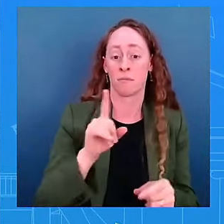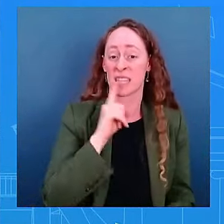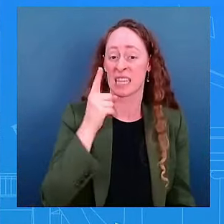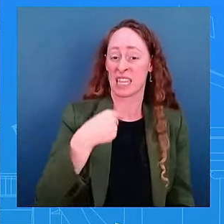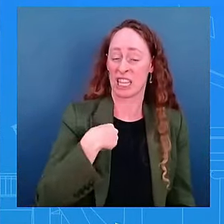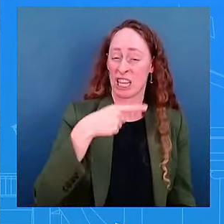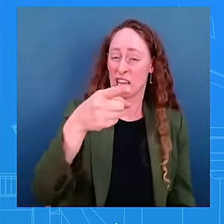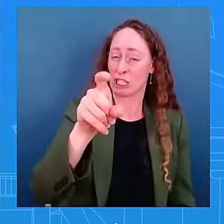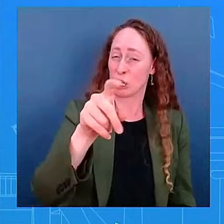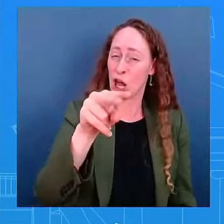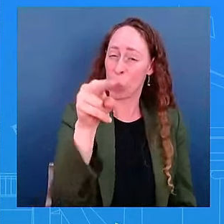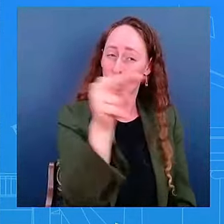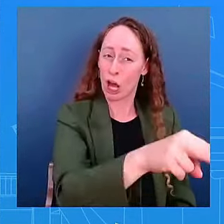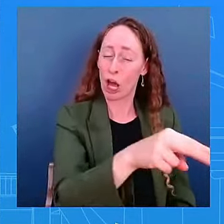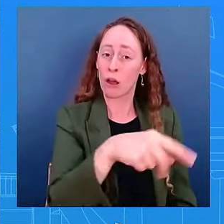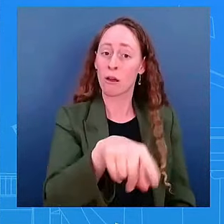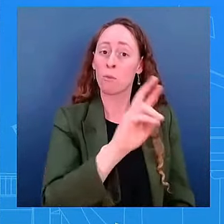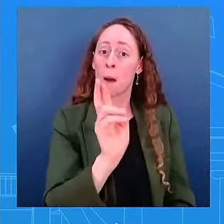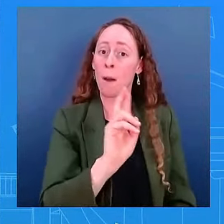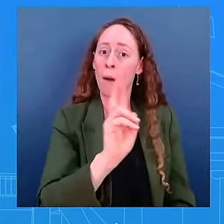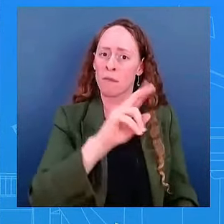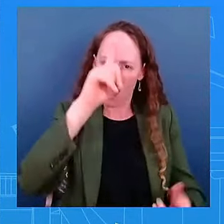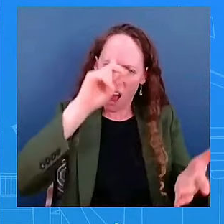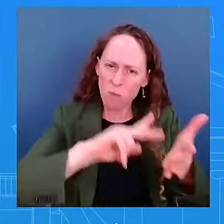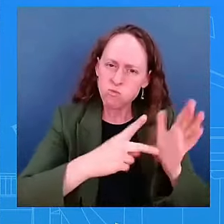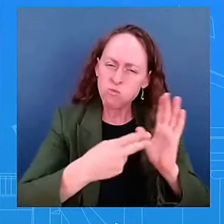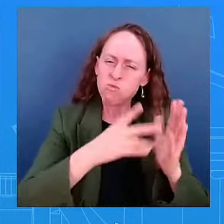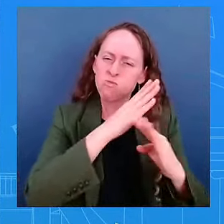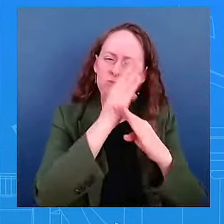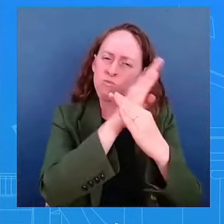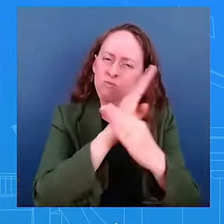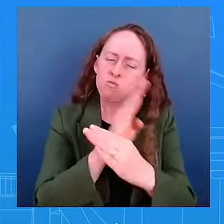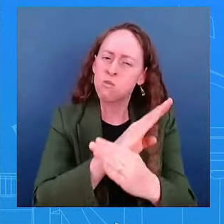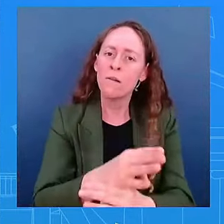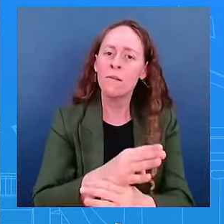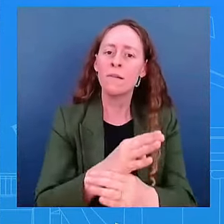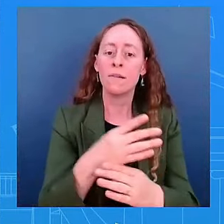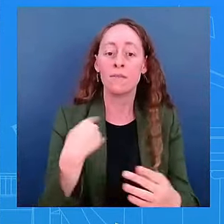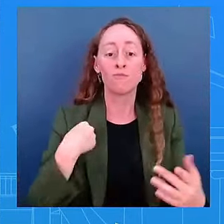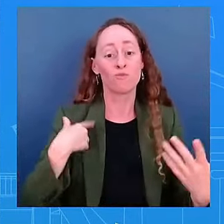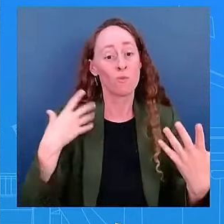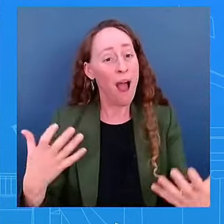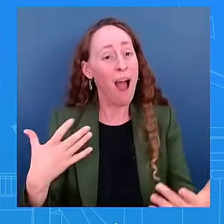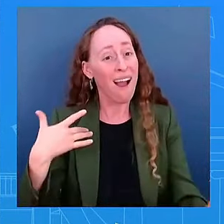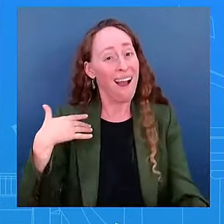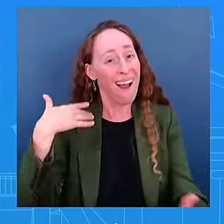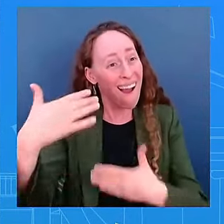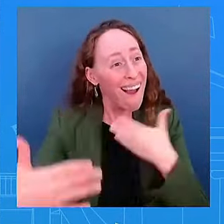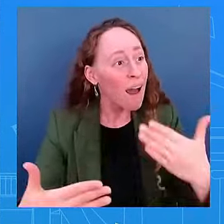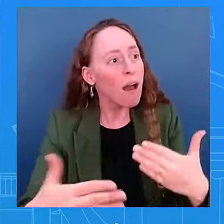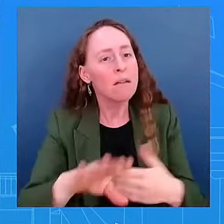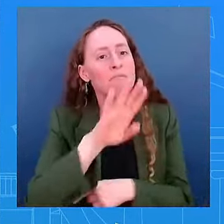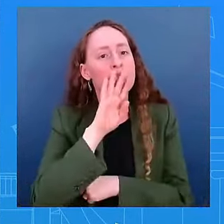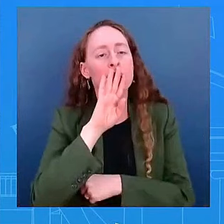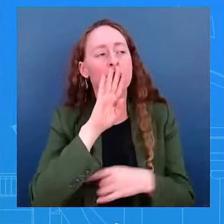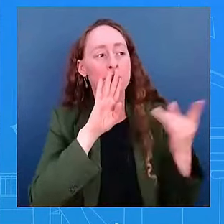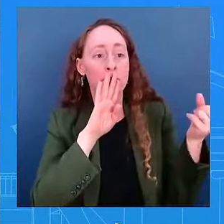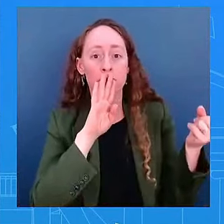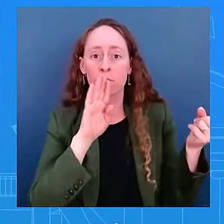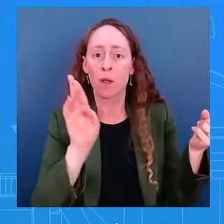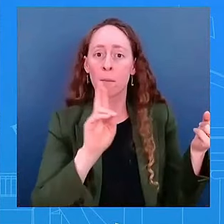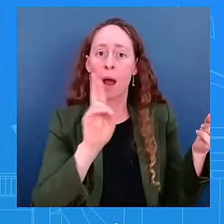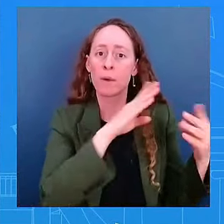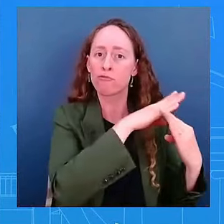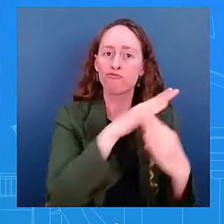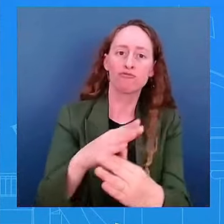Literally got in the way of everything that this president was trying to do to deal with the border. They got in the way. They would say one thing and then they would change